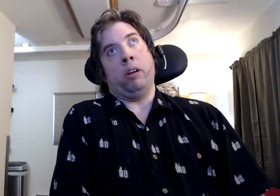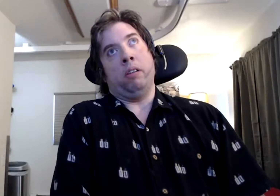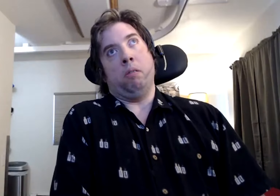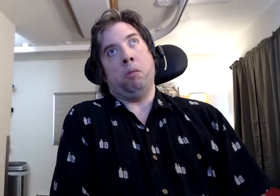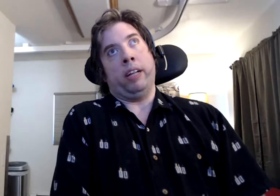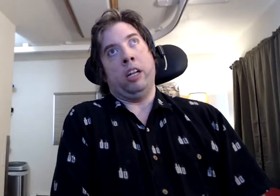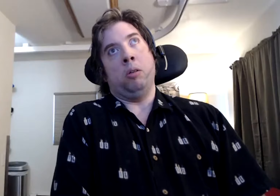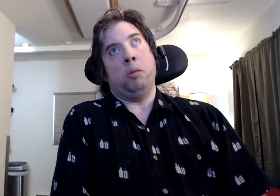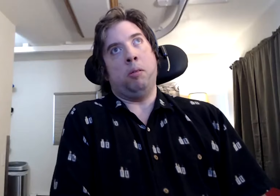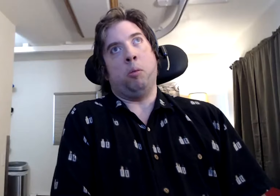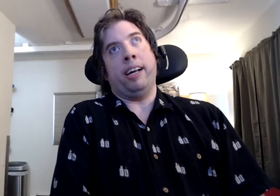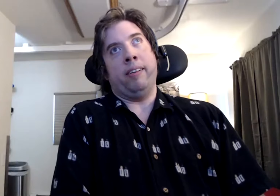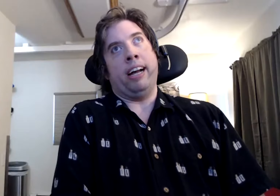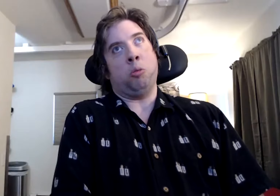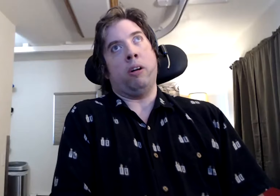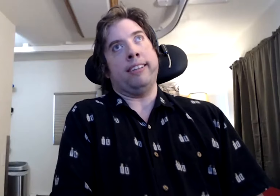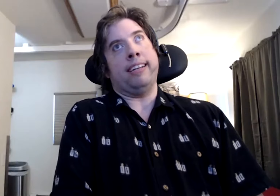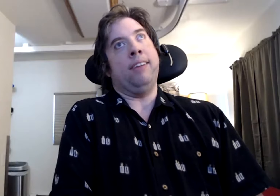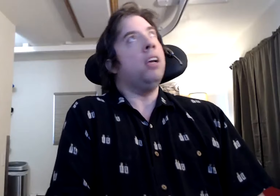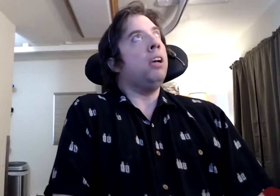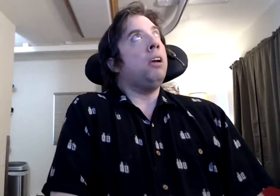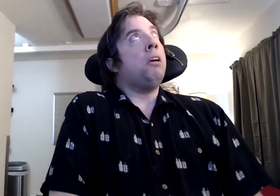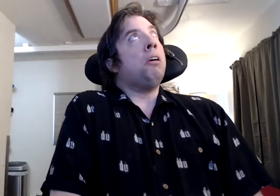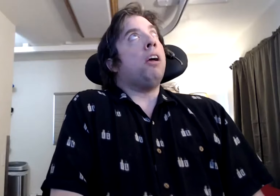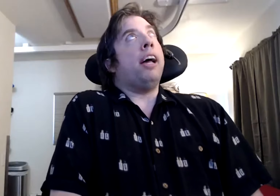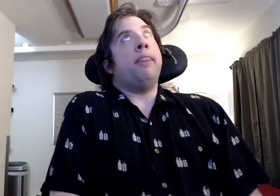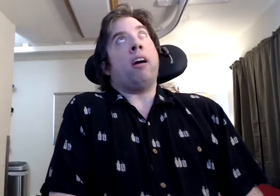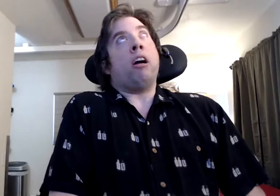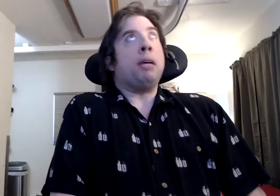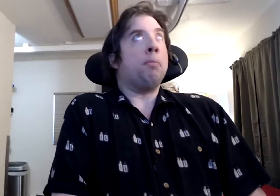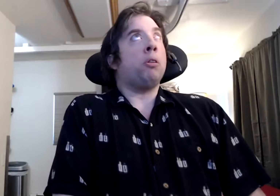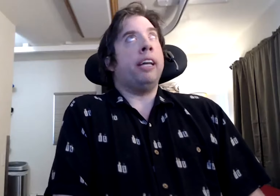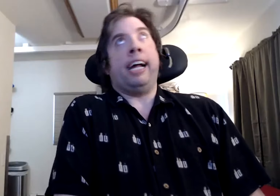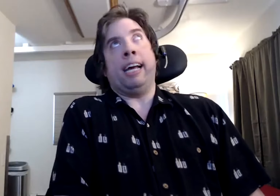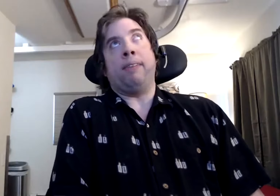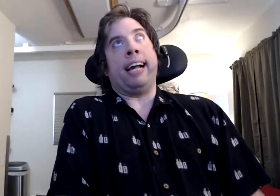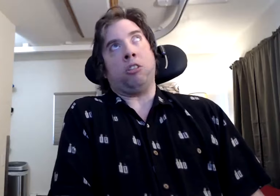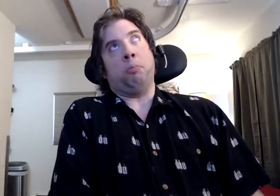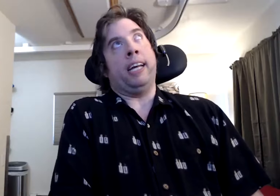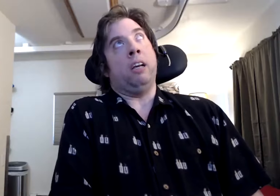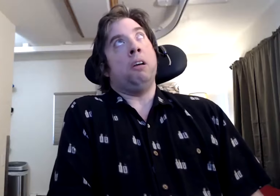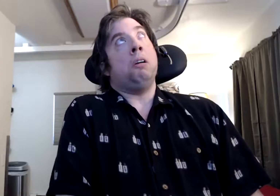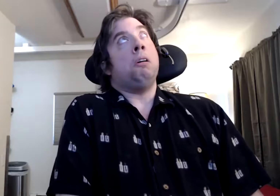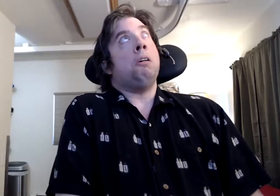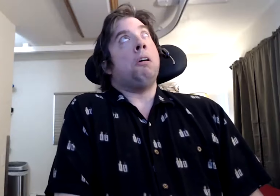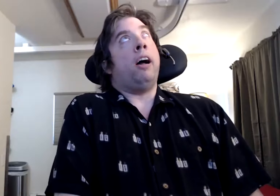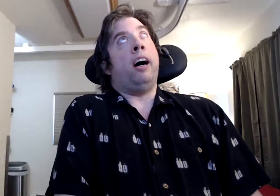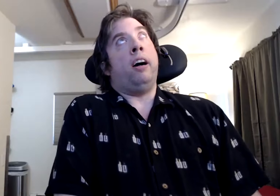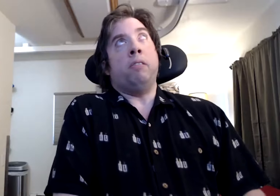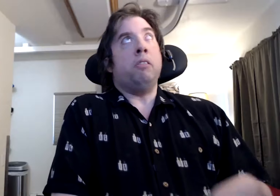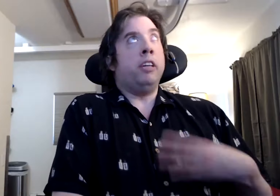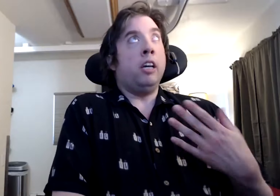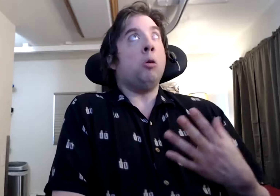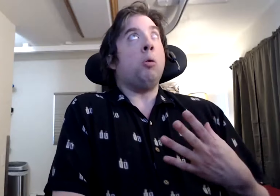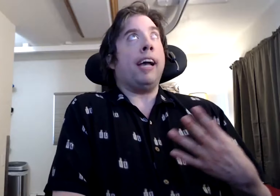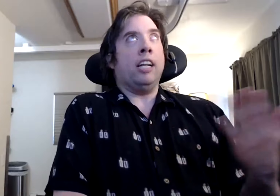channel. No one really knew what you guys were at the time. There are people that have even asked me, uh,